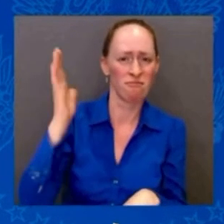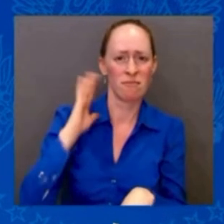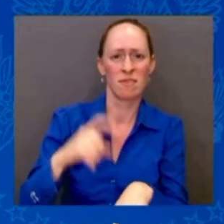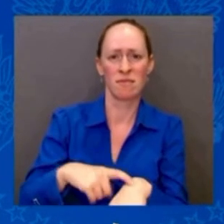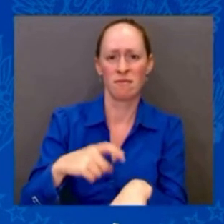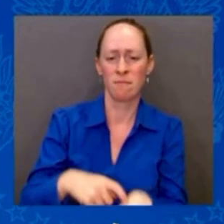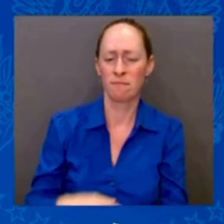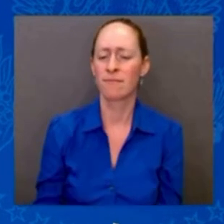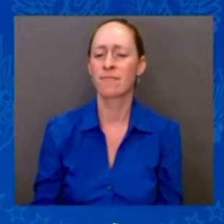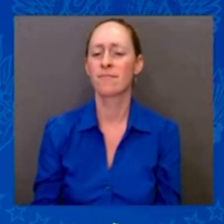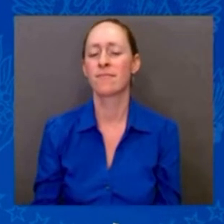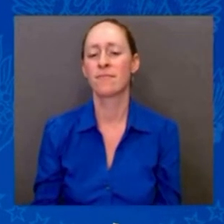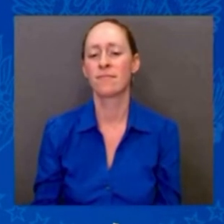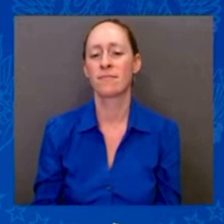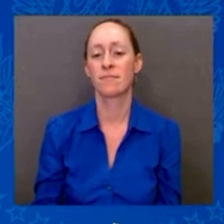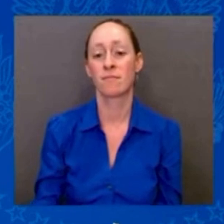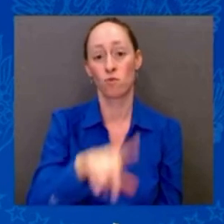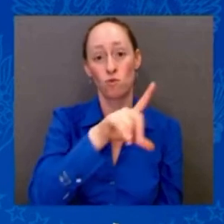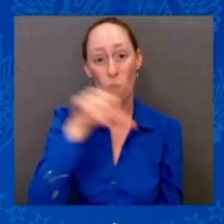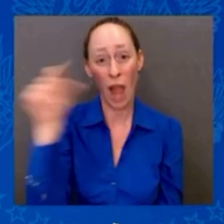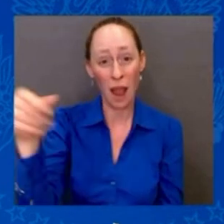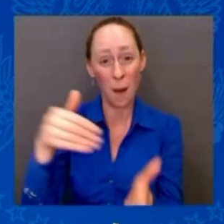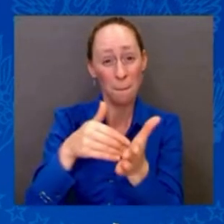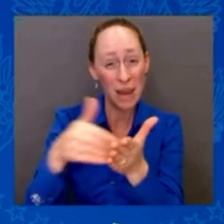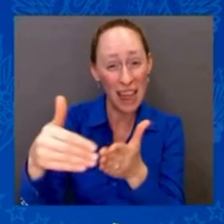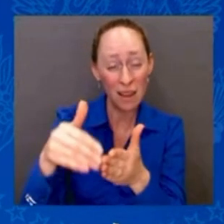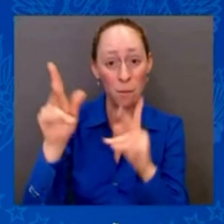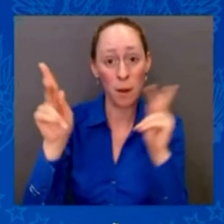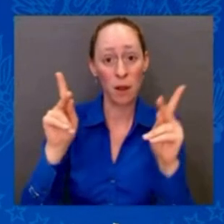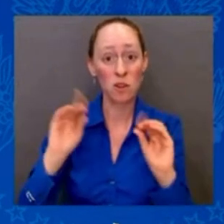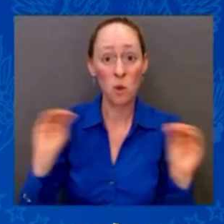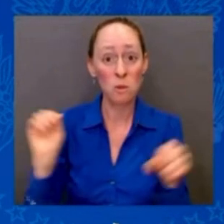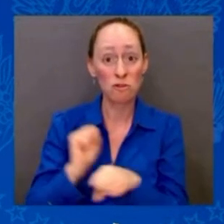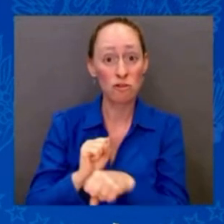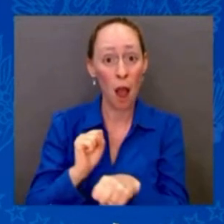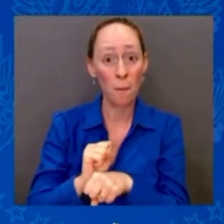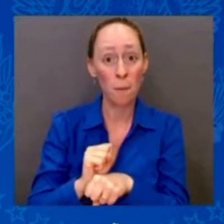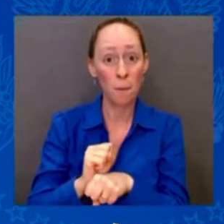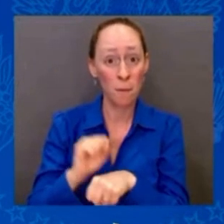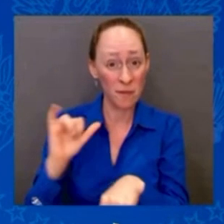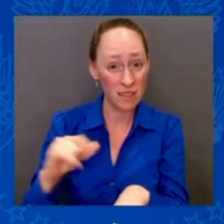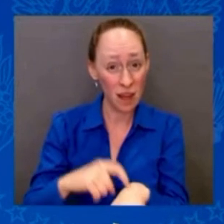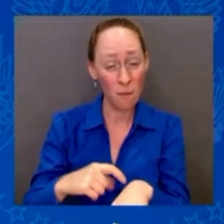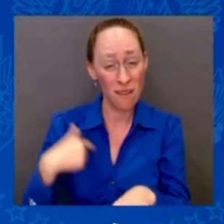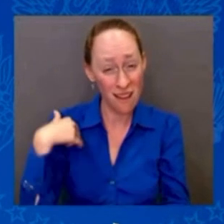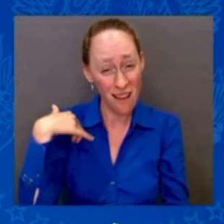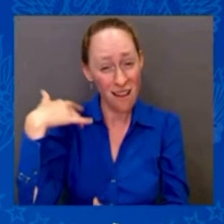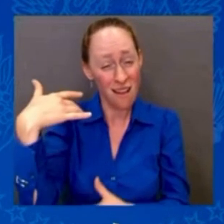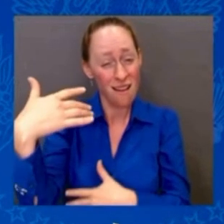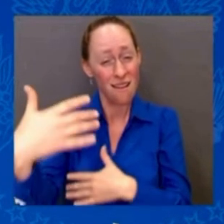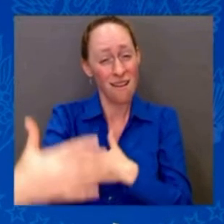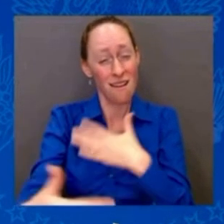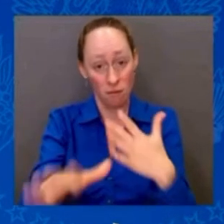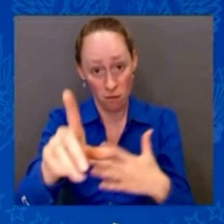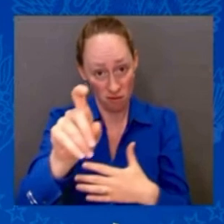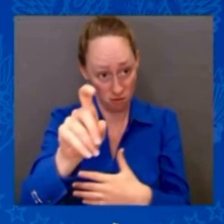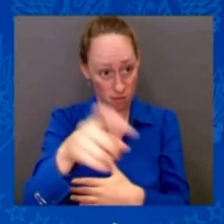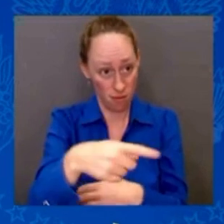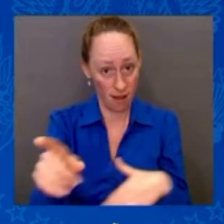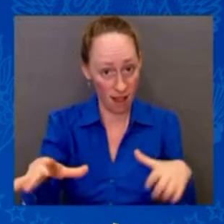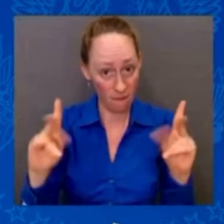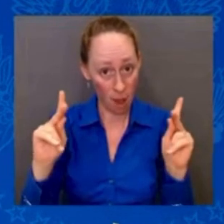million. But the American people and American workers didn't give up. Today, we have the strongest